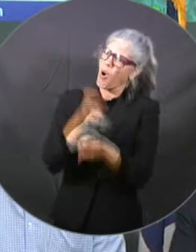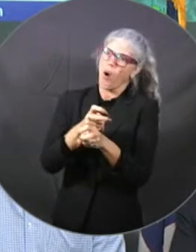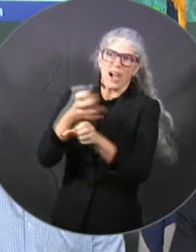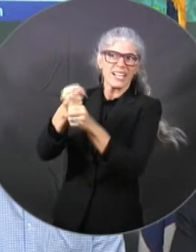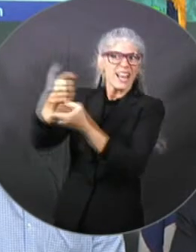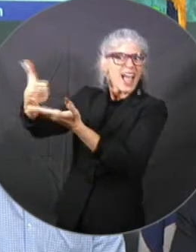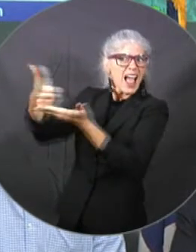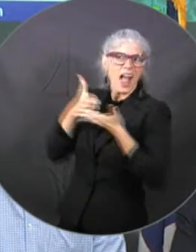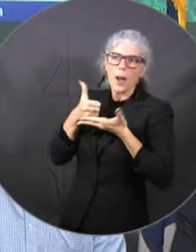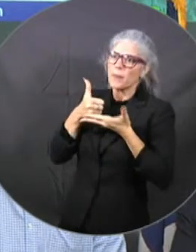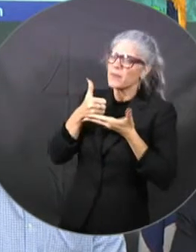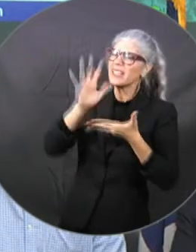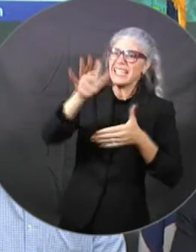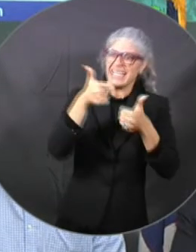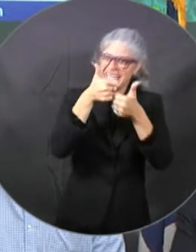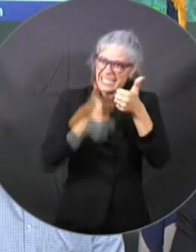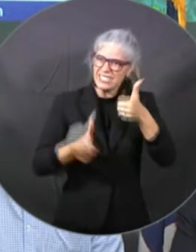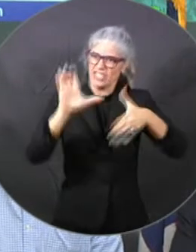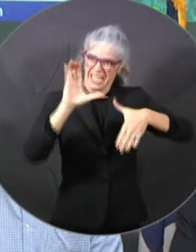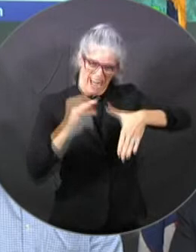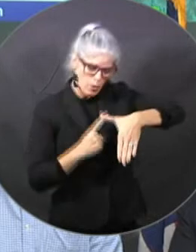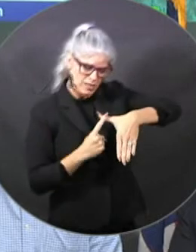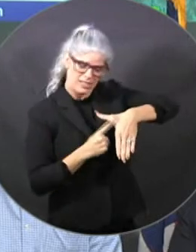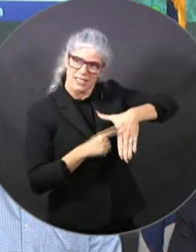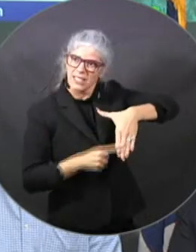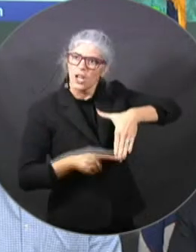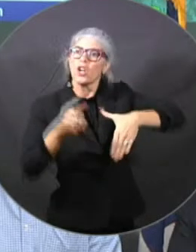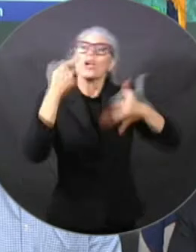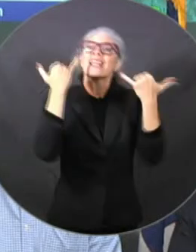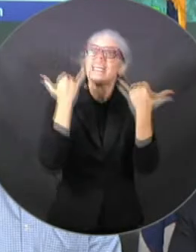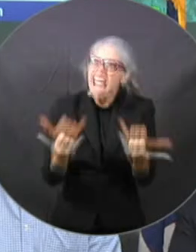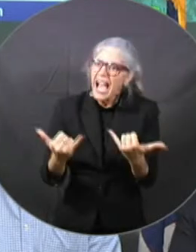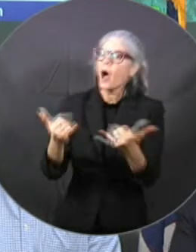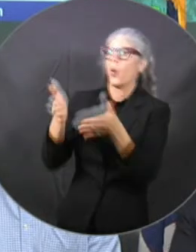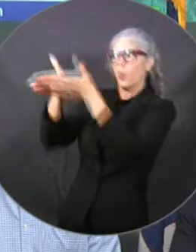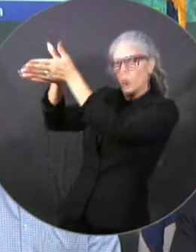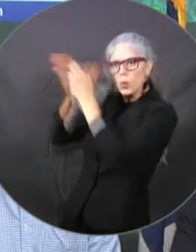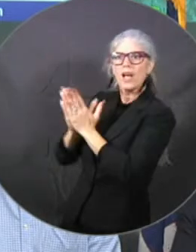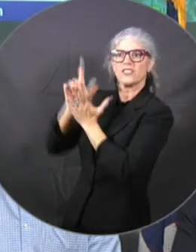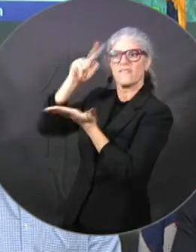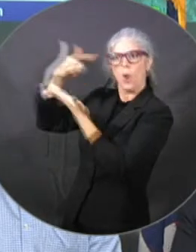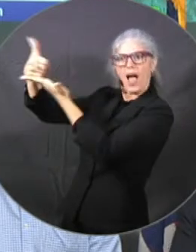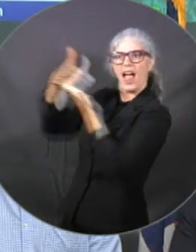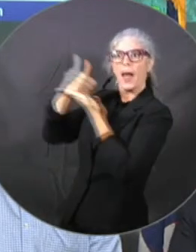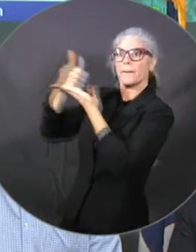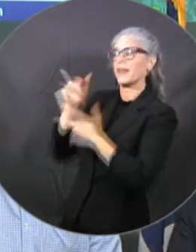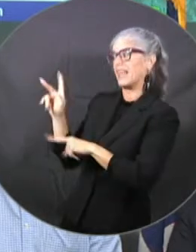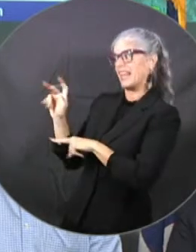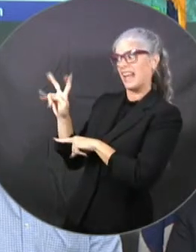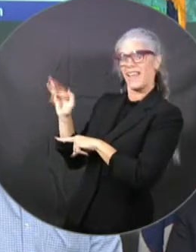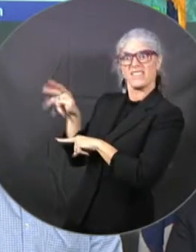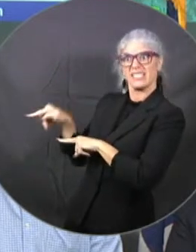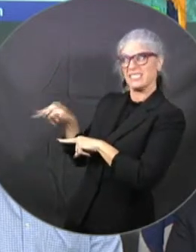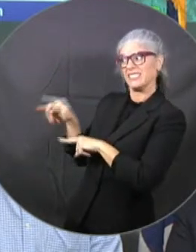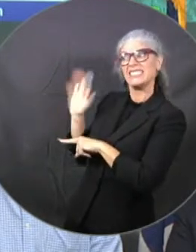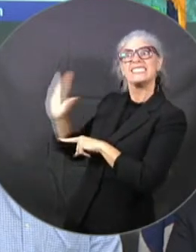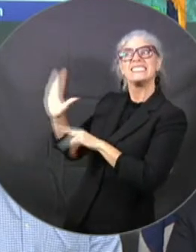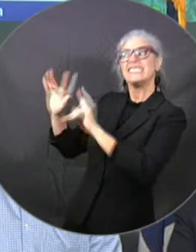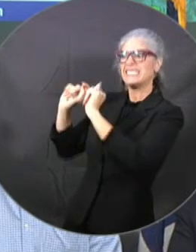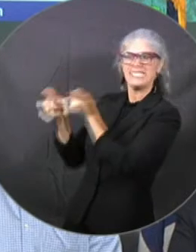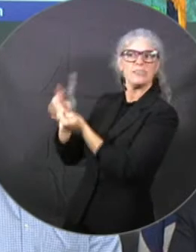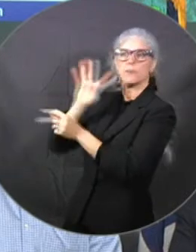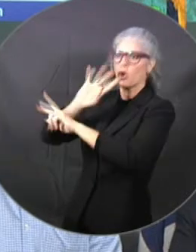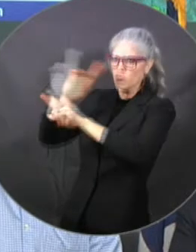And Kevin, his team are going to work to fill those requests as expeditiously as possible. Evacuation orders.